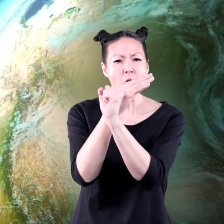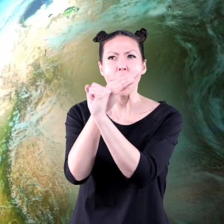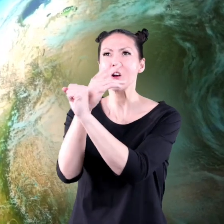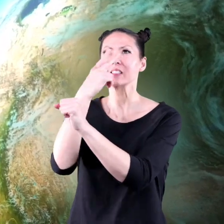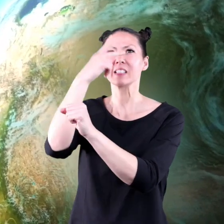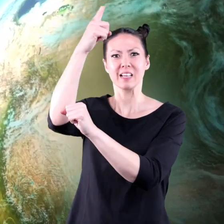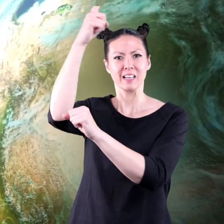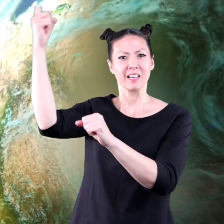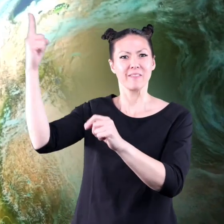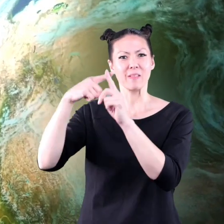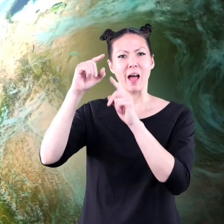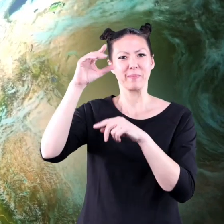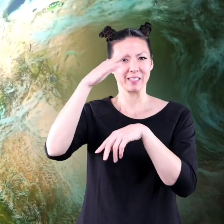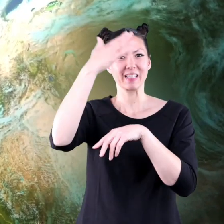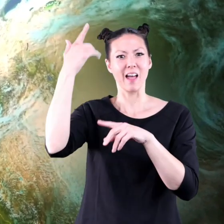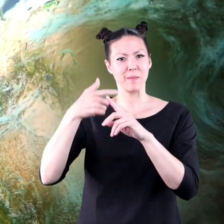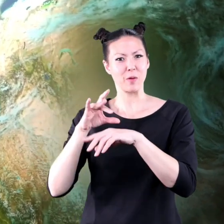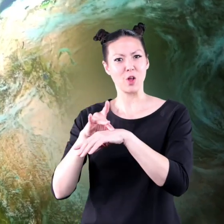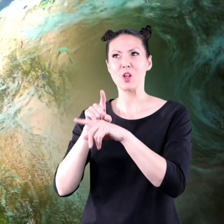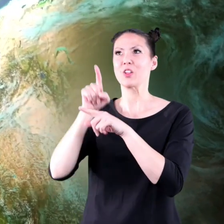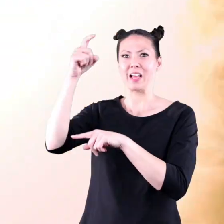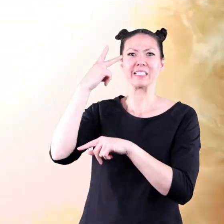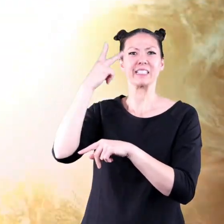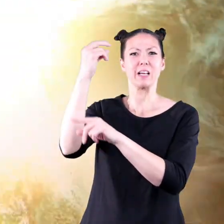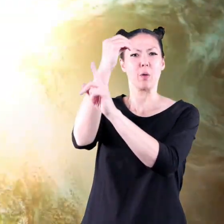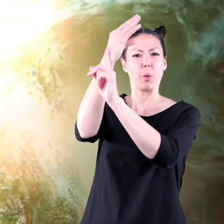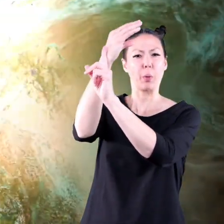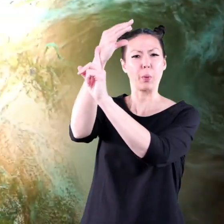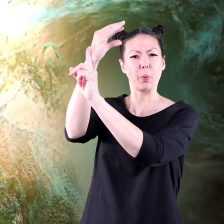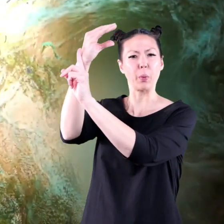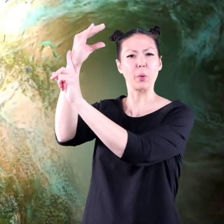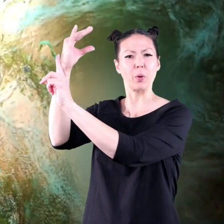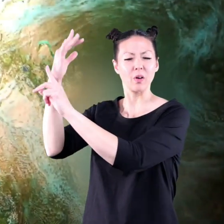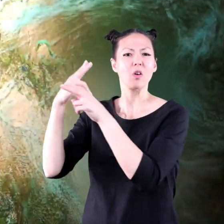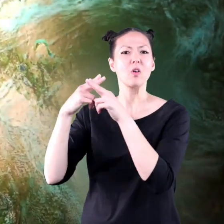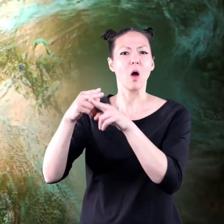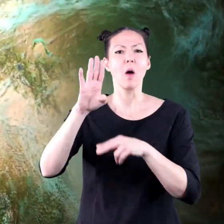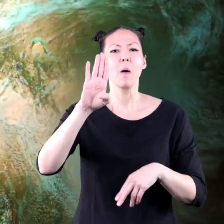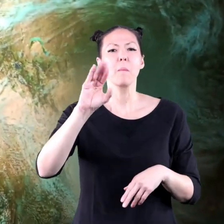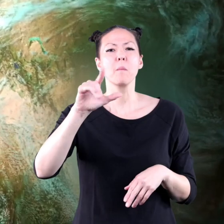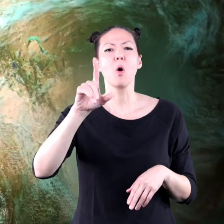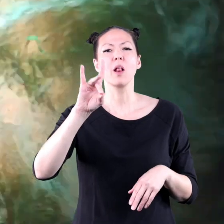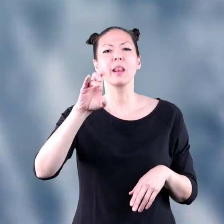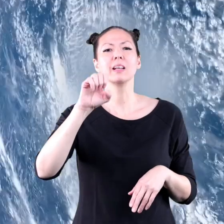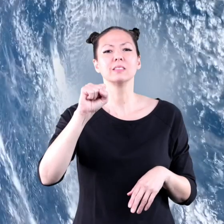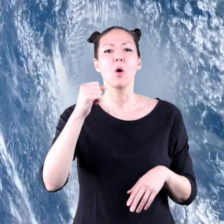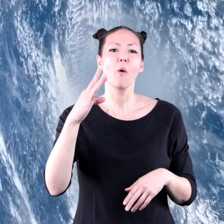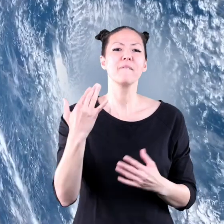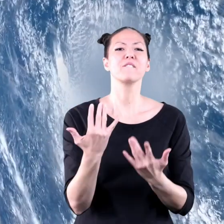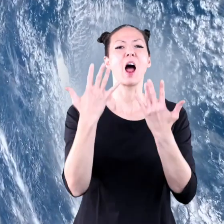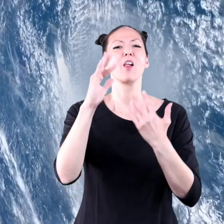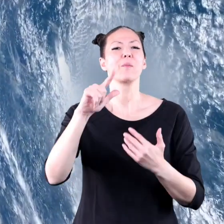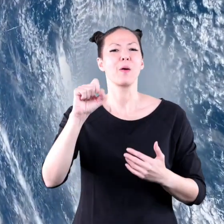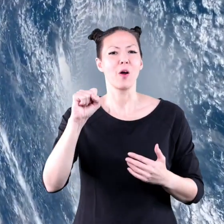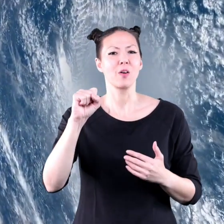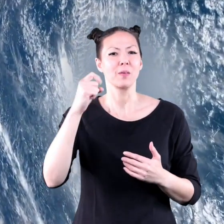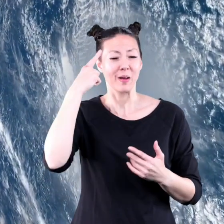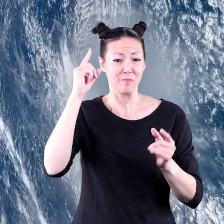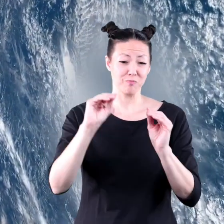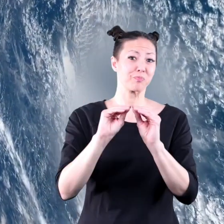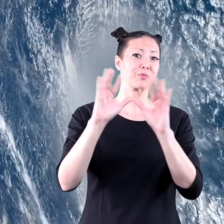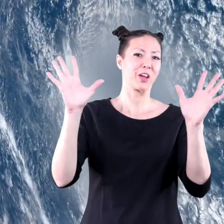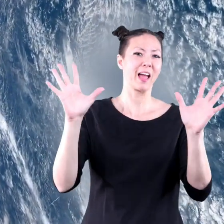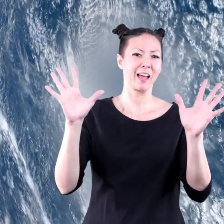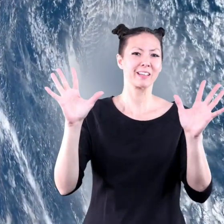high up in the sky. But occasionally, one of them falls to the Earth. These are called bolides or fireballs